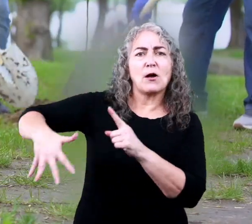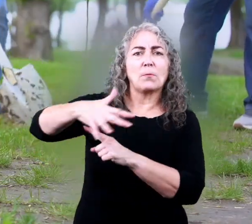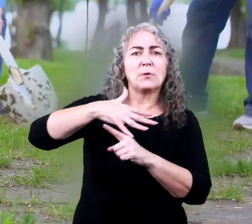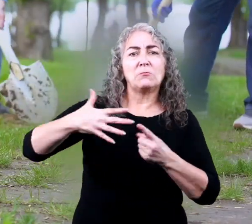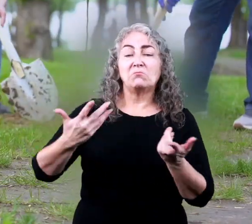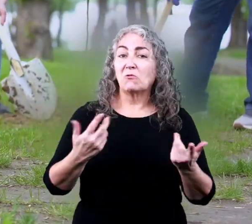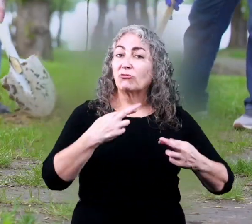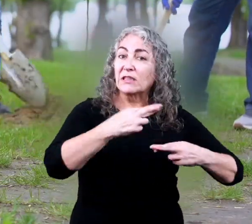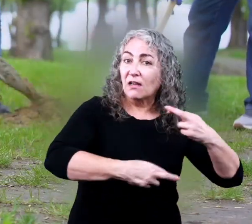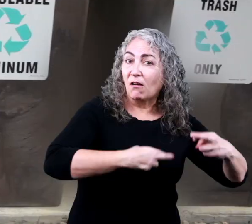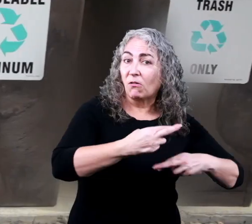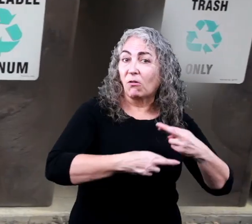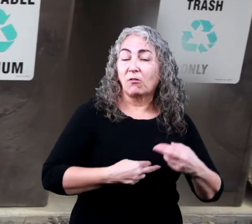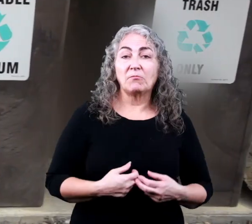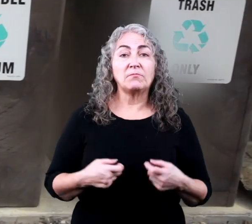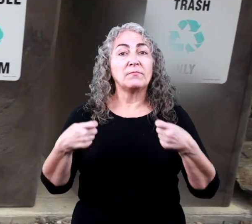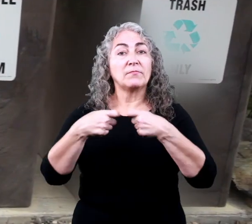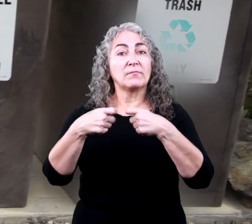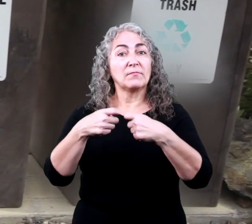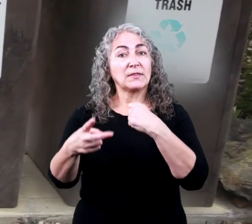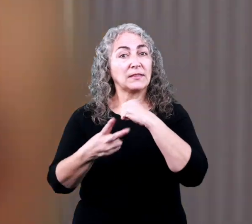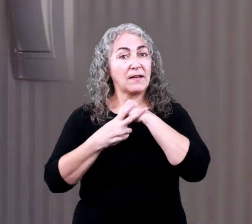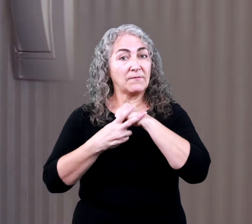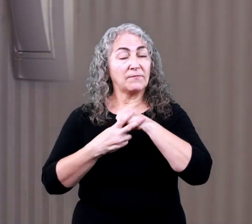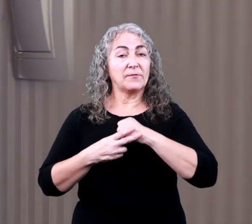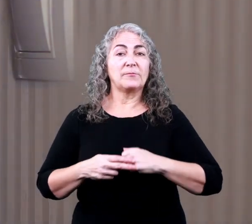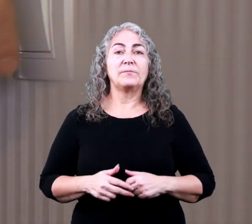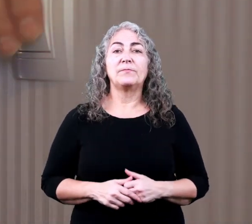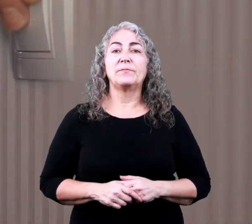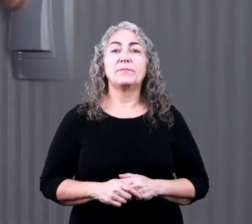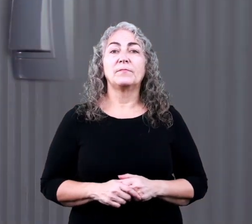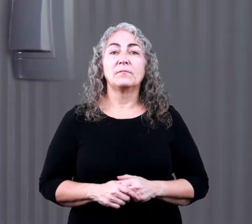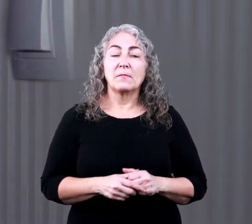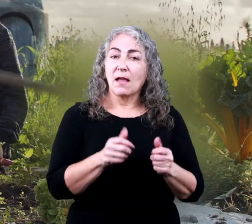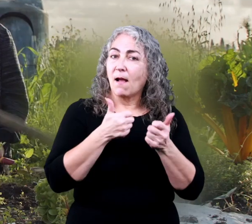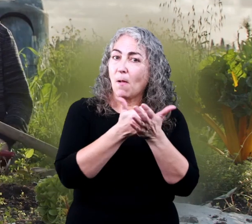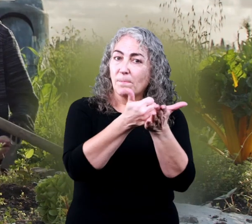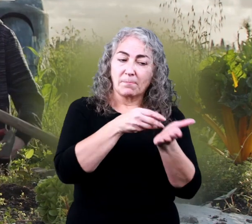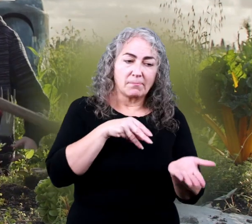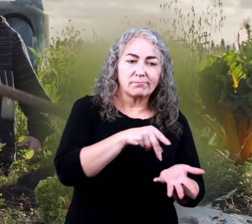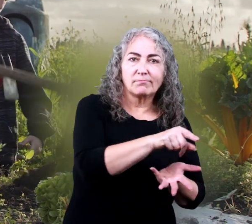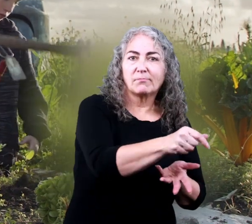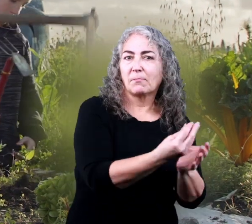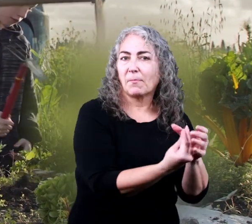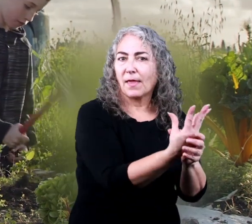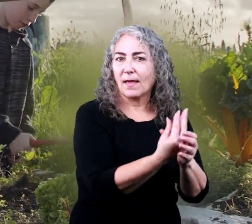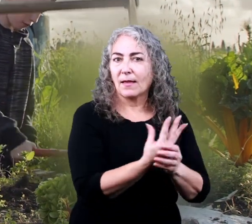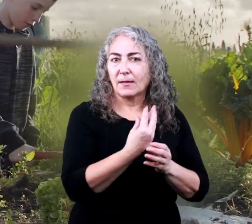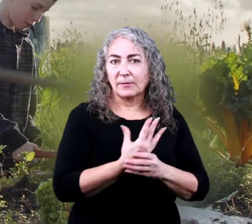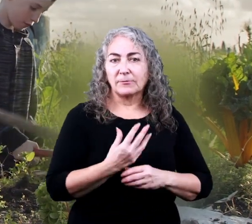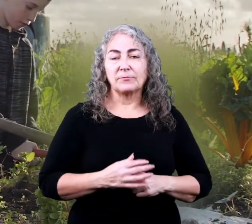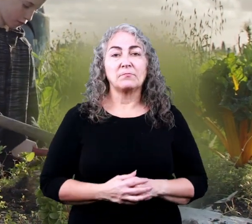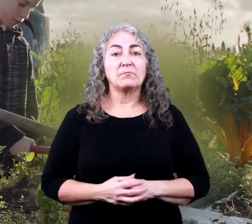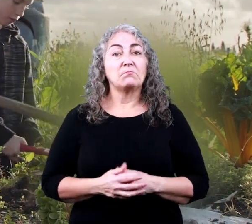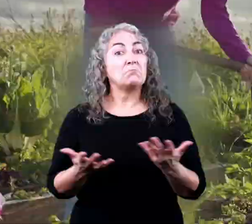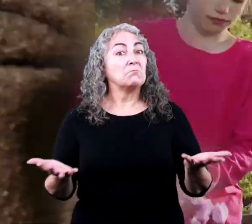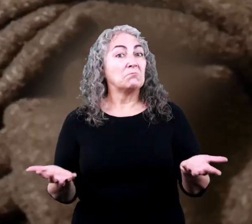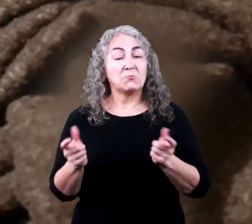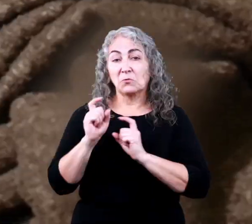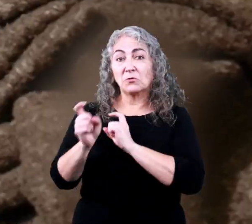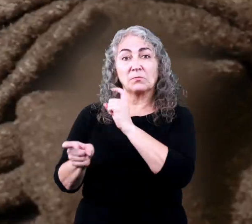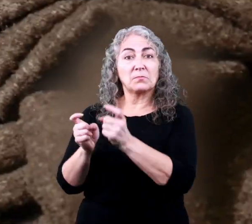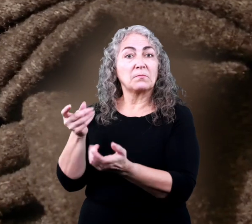environment like recycling saving energy and planting a garden can all help